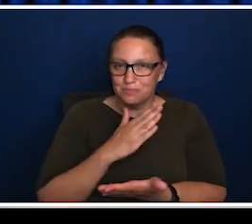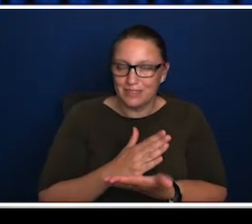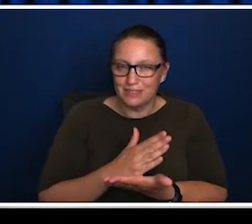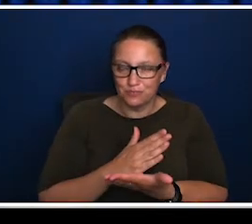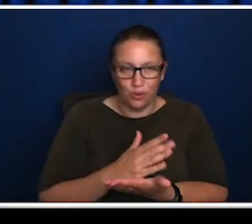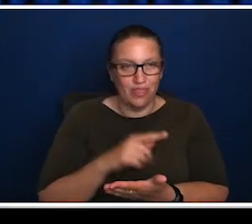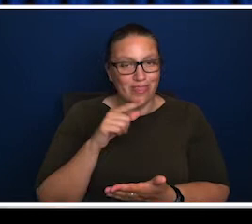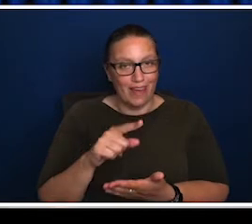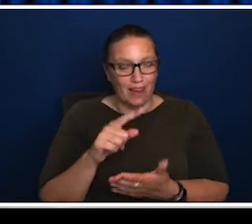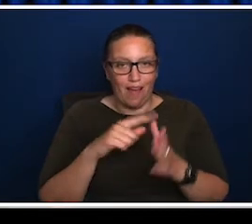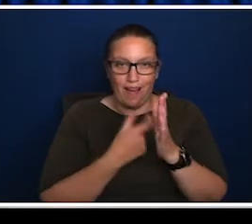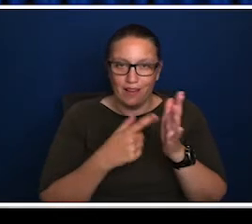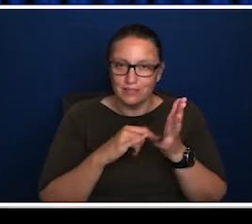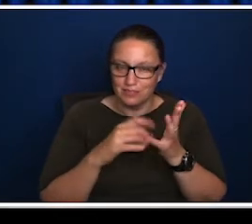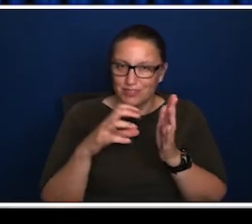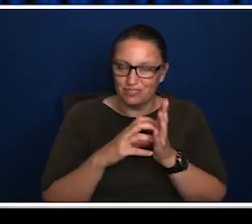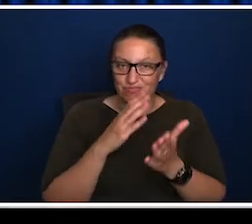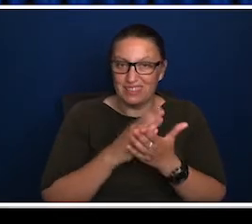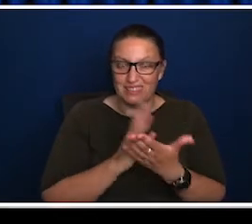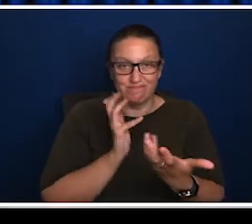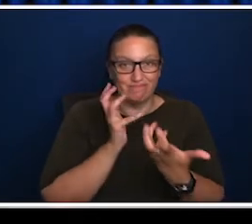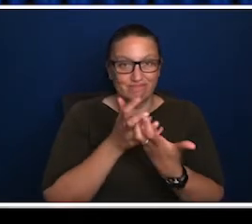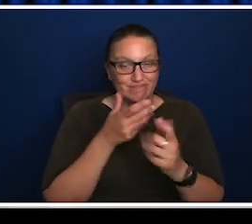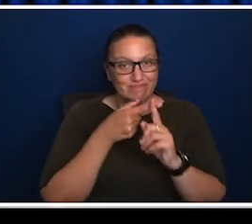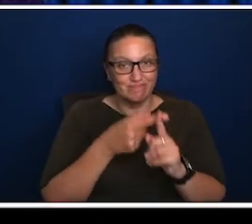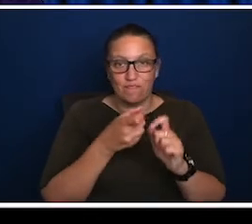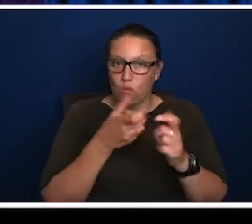a piece that is speaking to the broader Australian public.